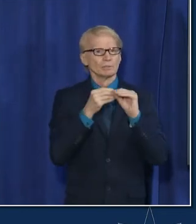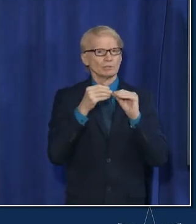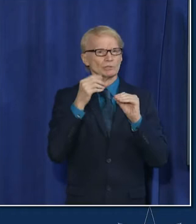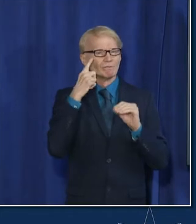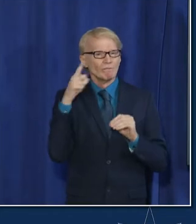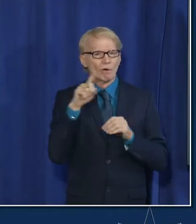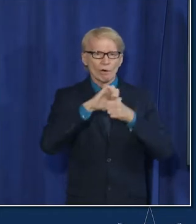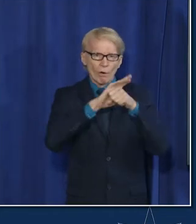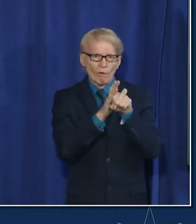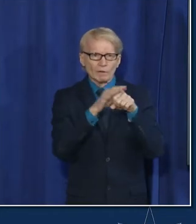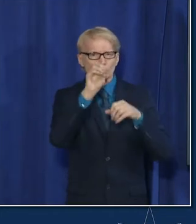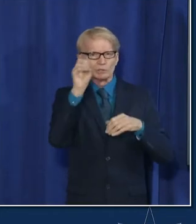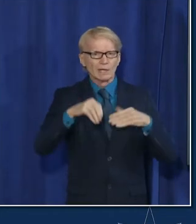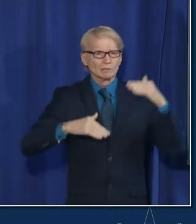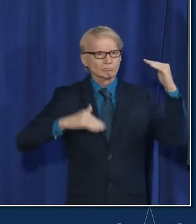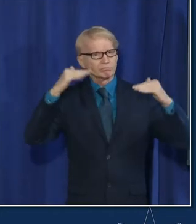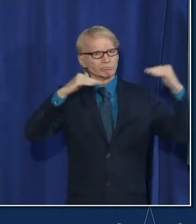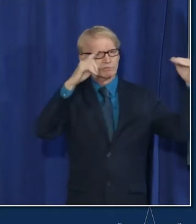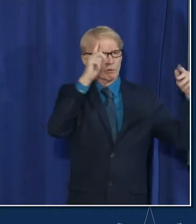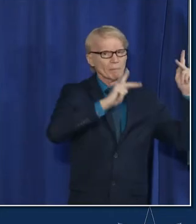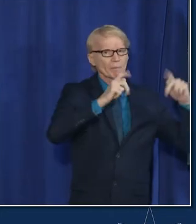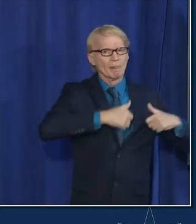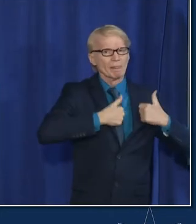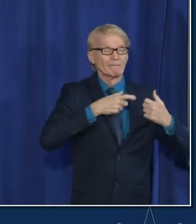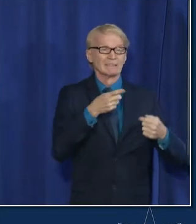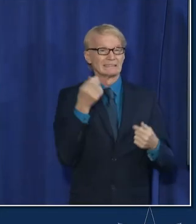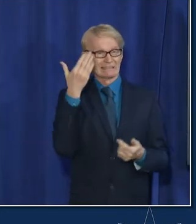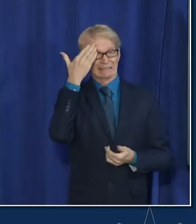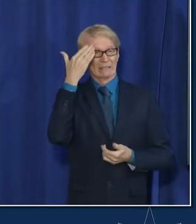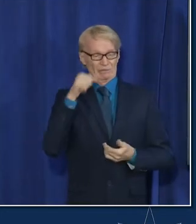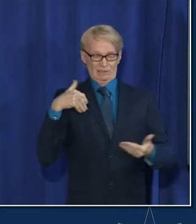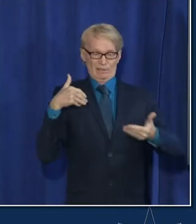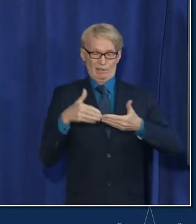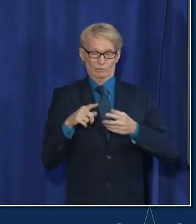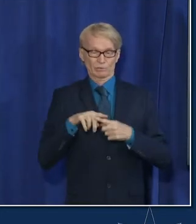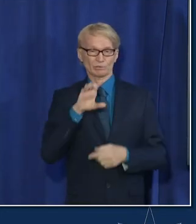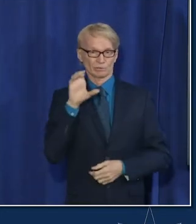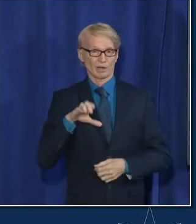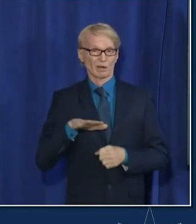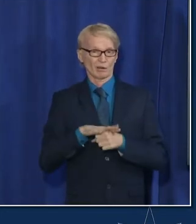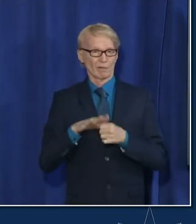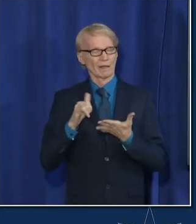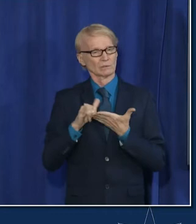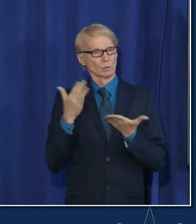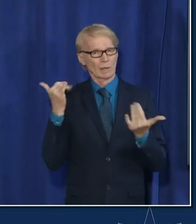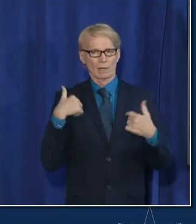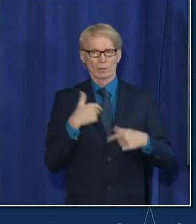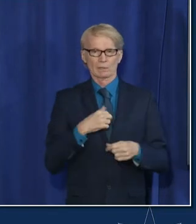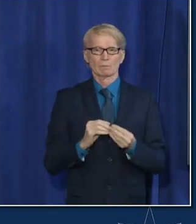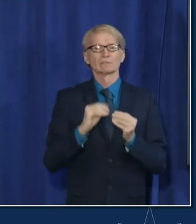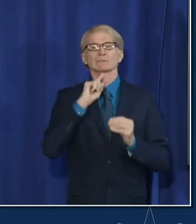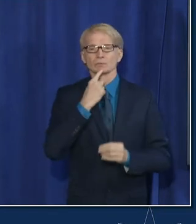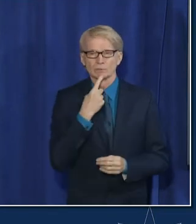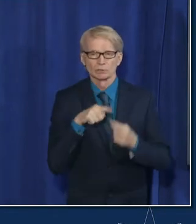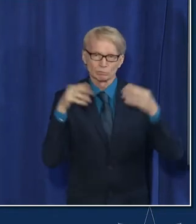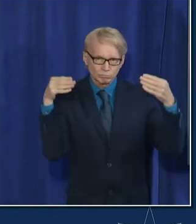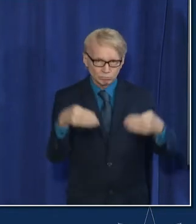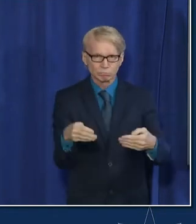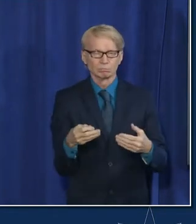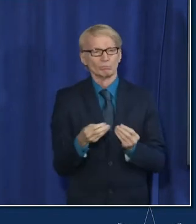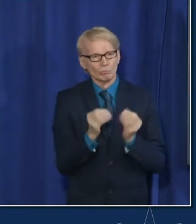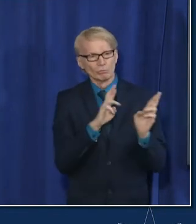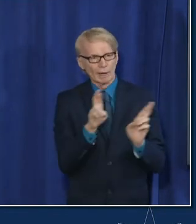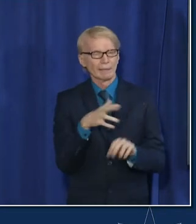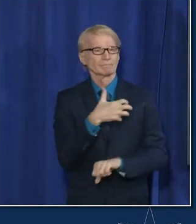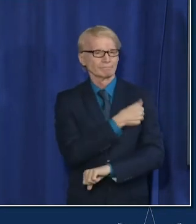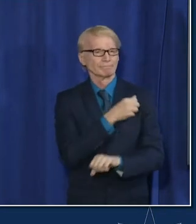capita obviously these are all close to Chicago it's part of why we are doubling down on our efforts to get folks vaccinated and